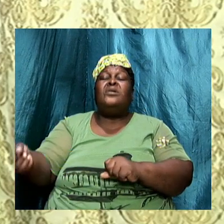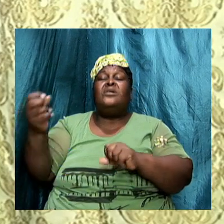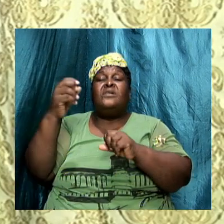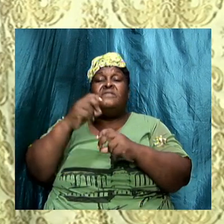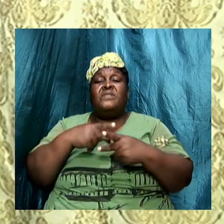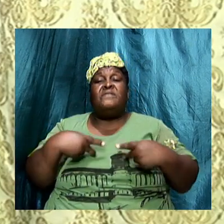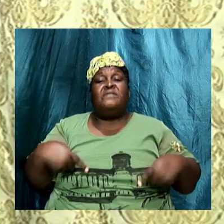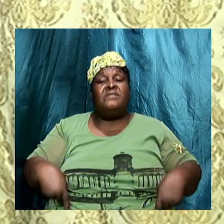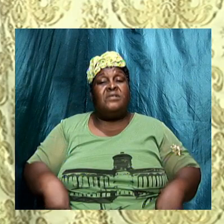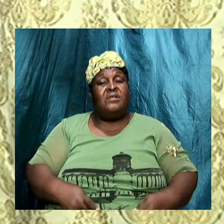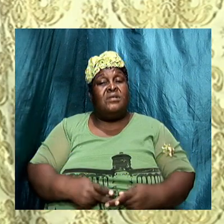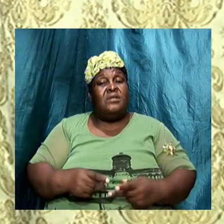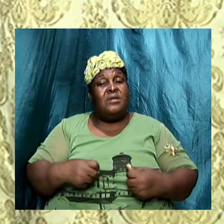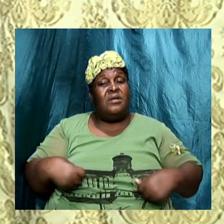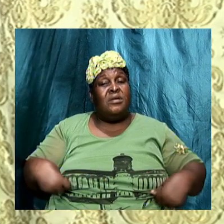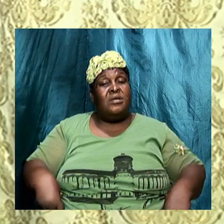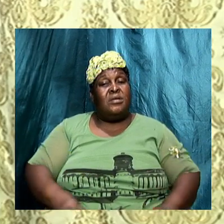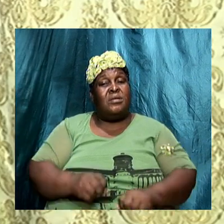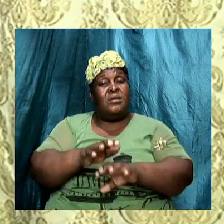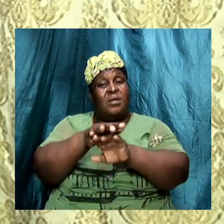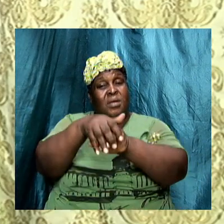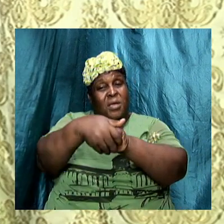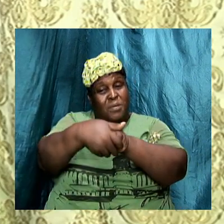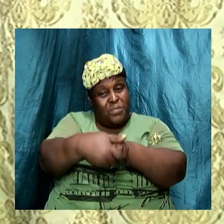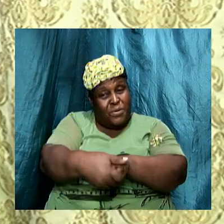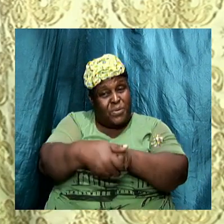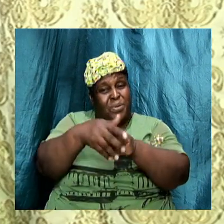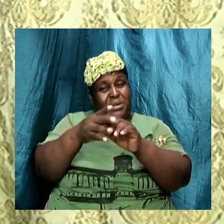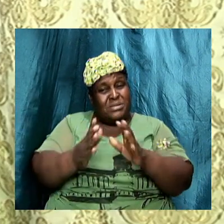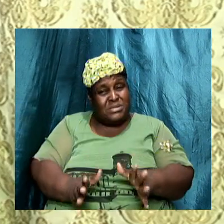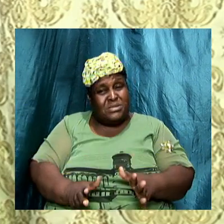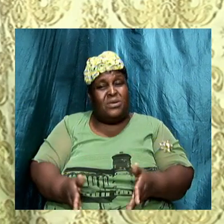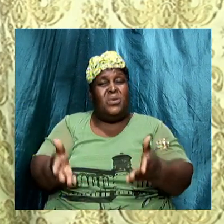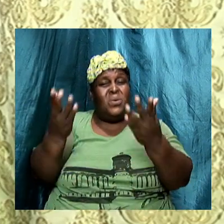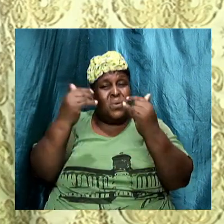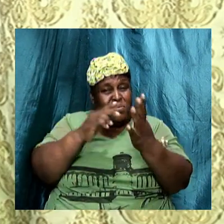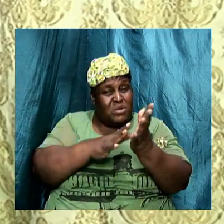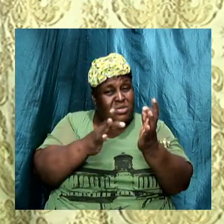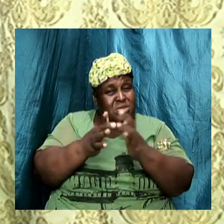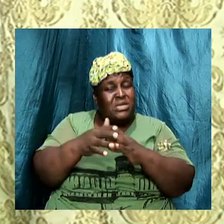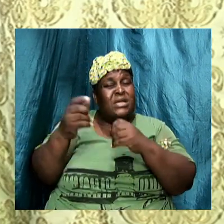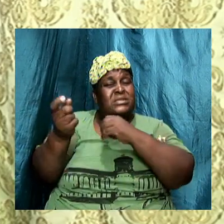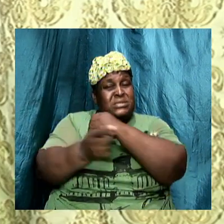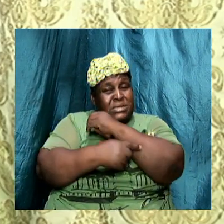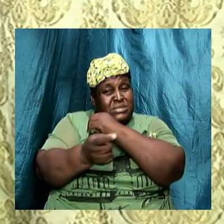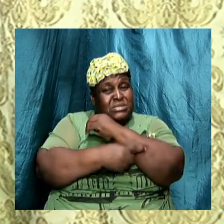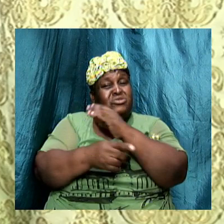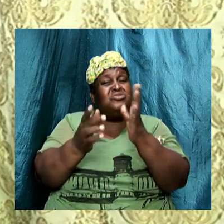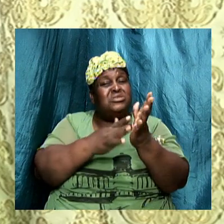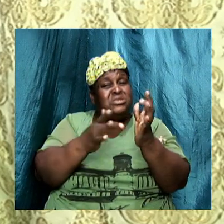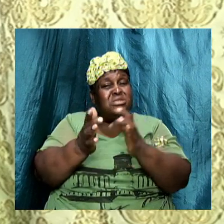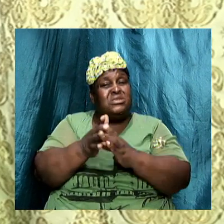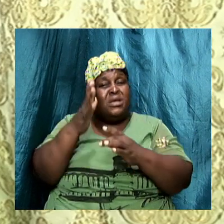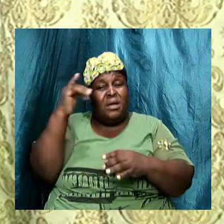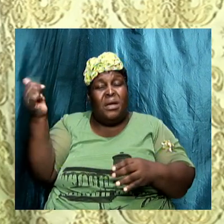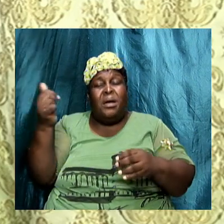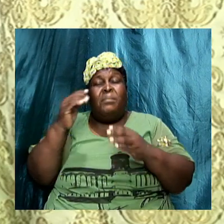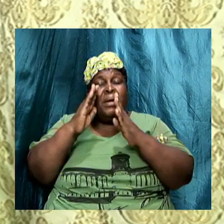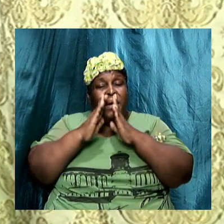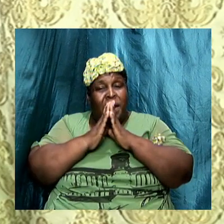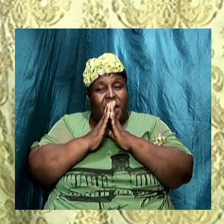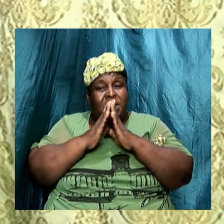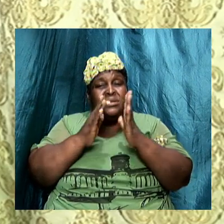the Pharisees and the Sadducees came to Jesus and tested him by asking him show